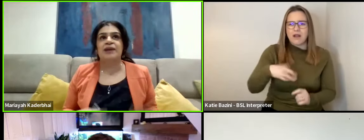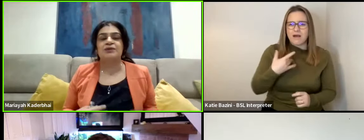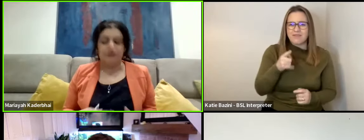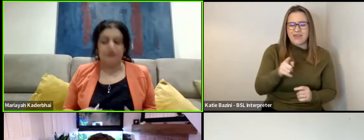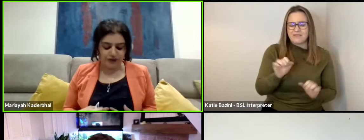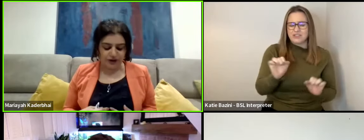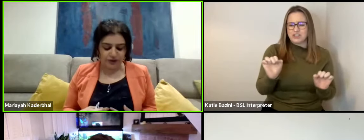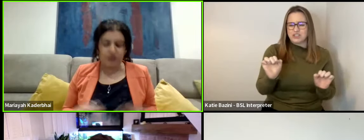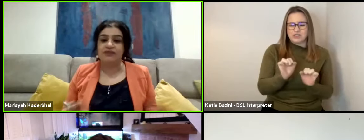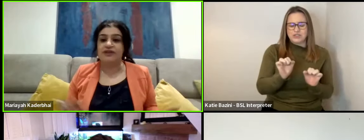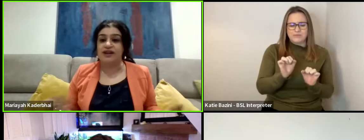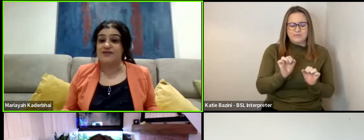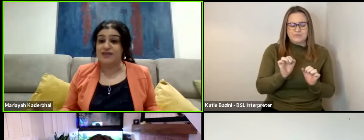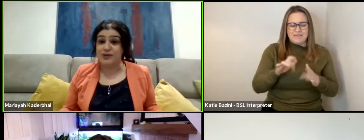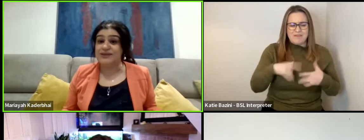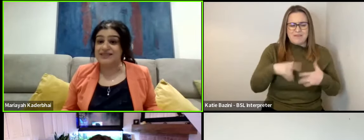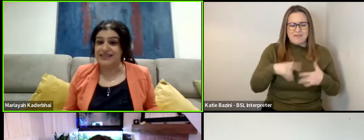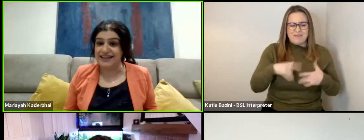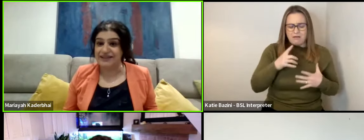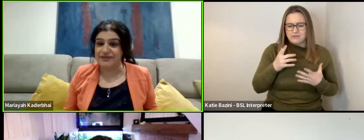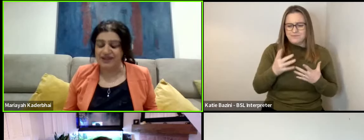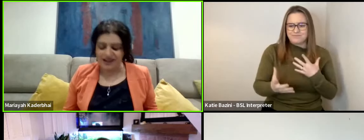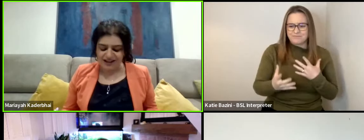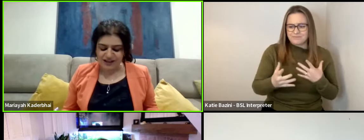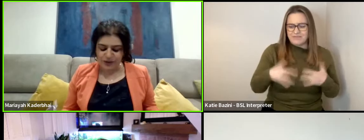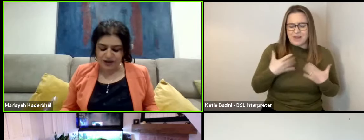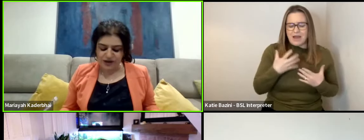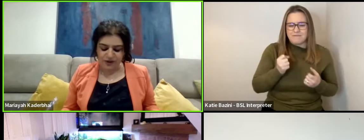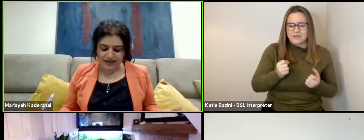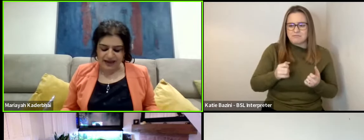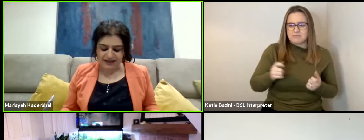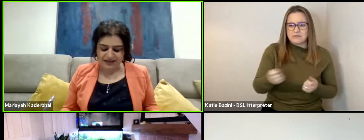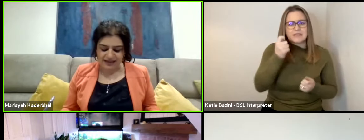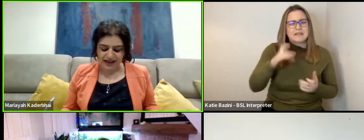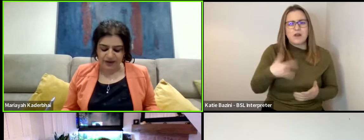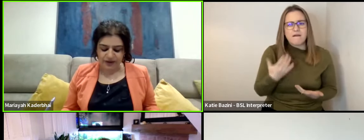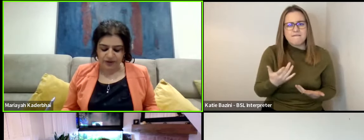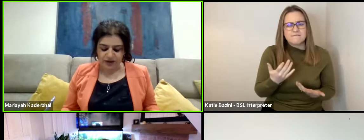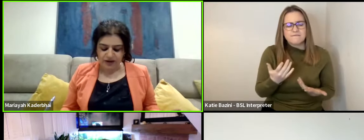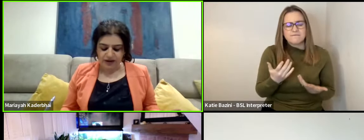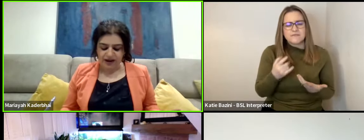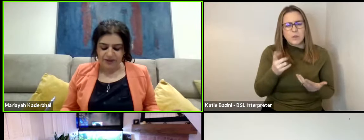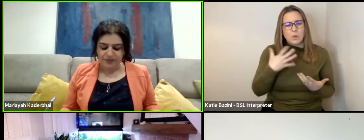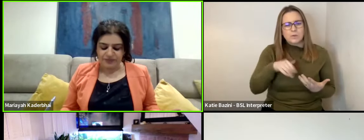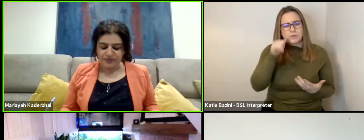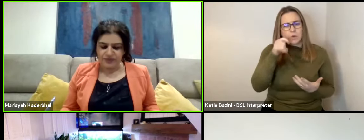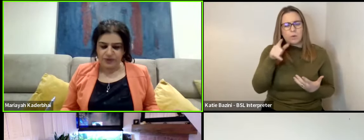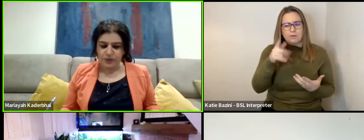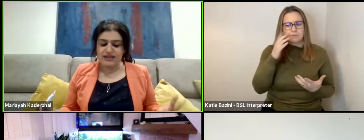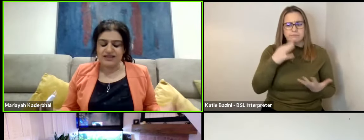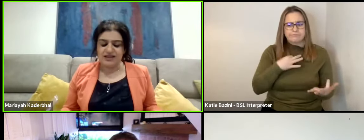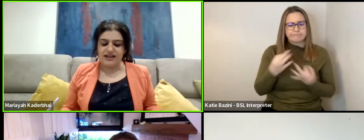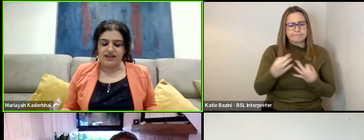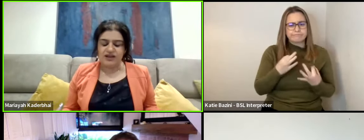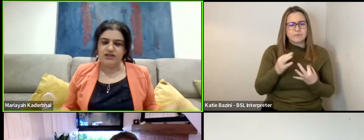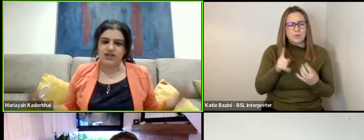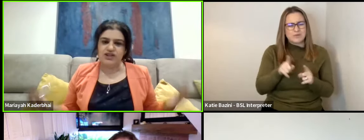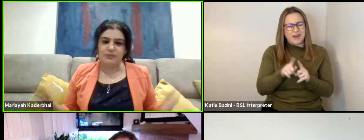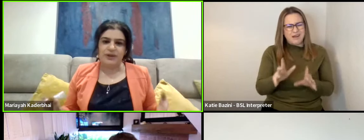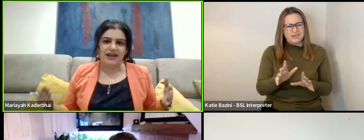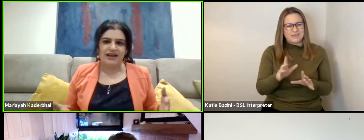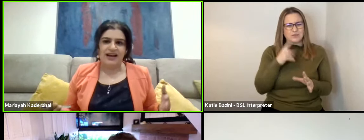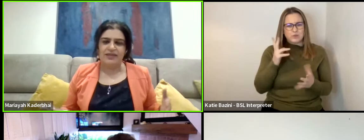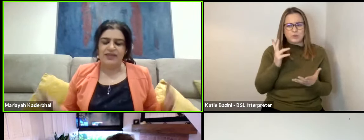not being able to fulfil or live the lives they want to live. So I want to know as actors how, what it's like